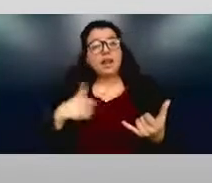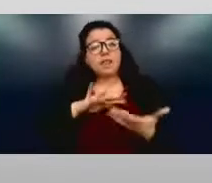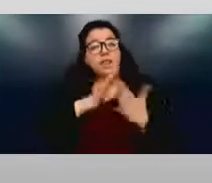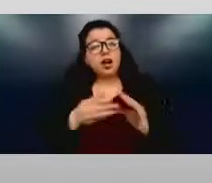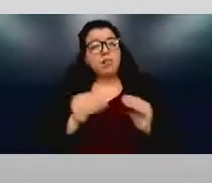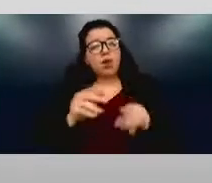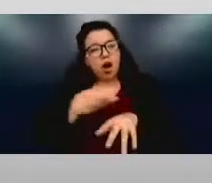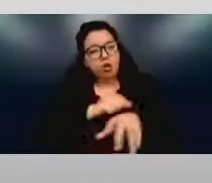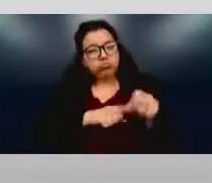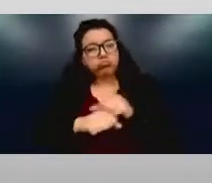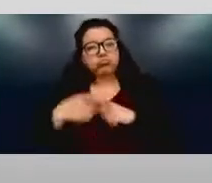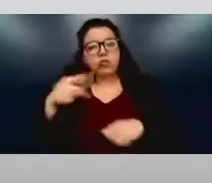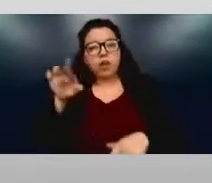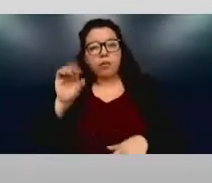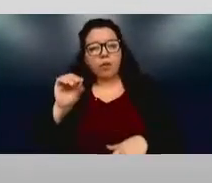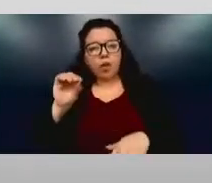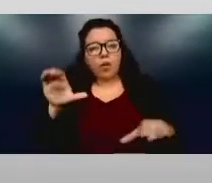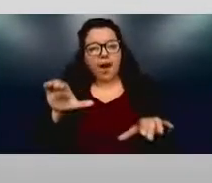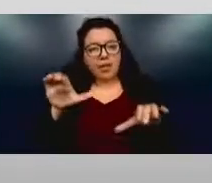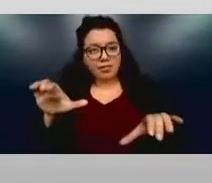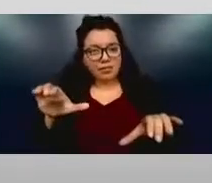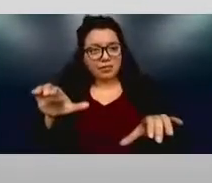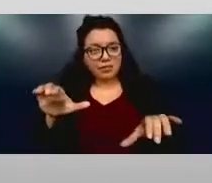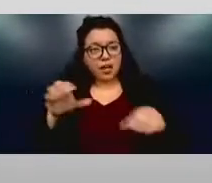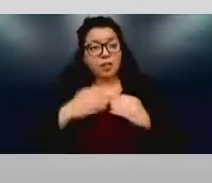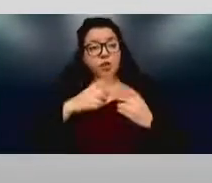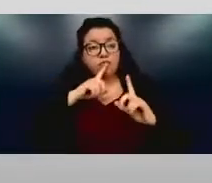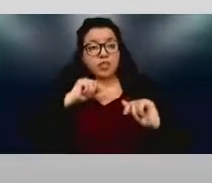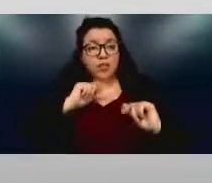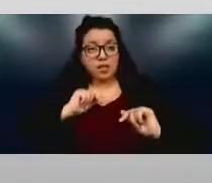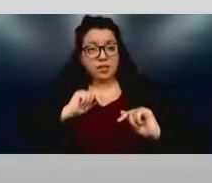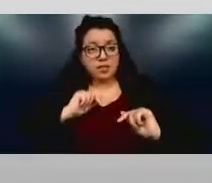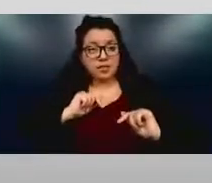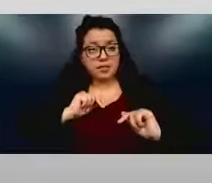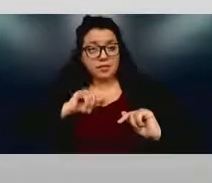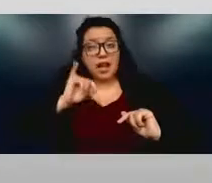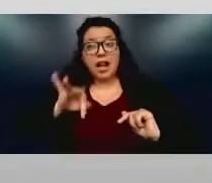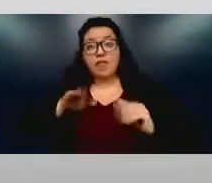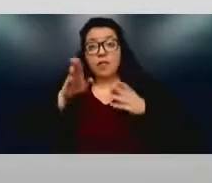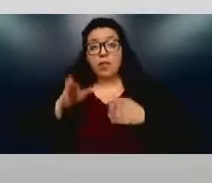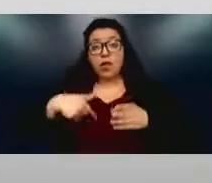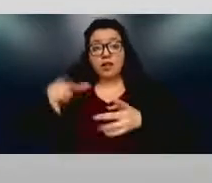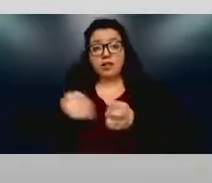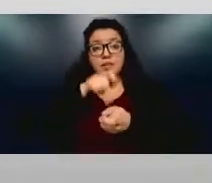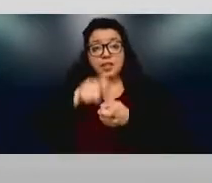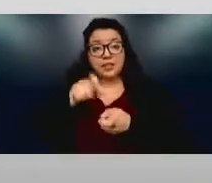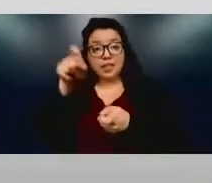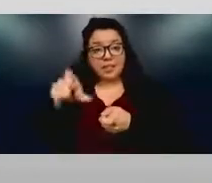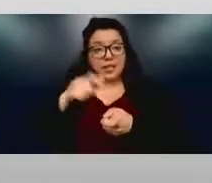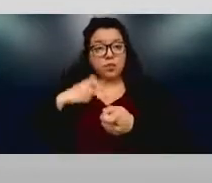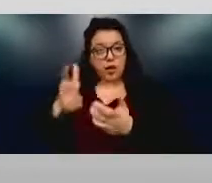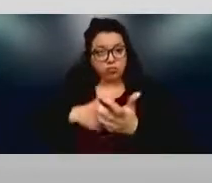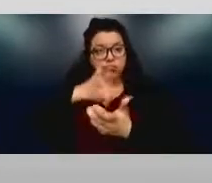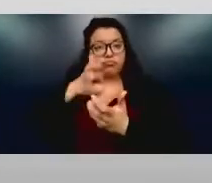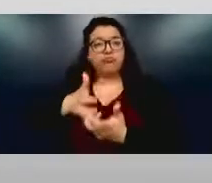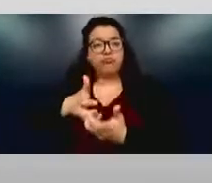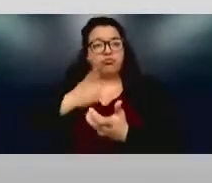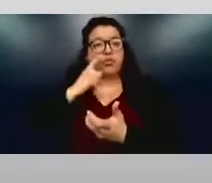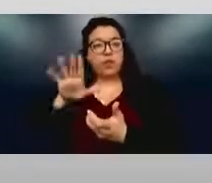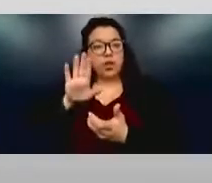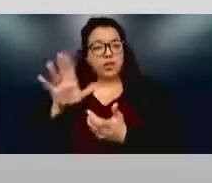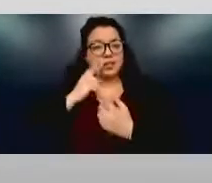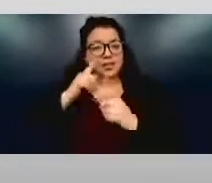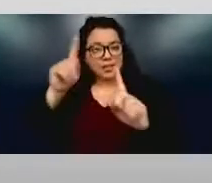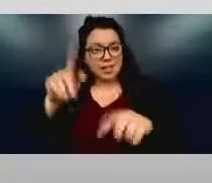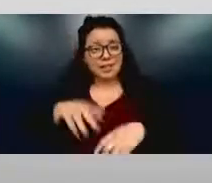and then being responsive to individuals who have specific needs and being successful. So we've had a great